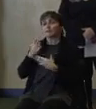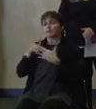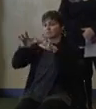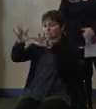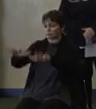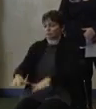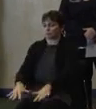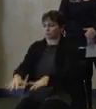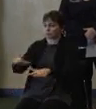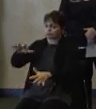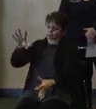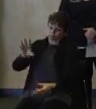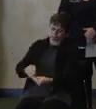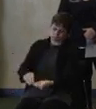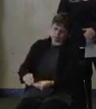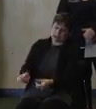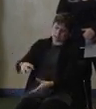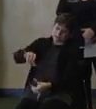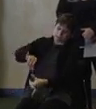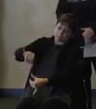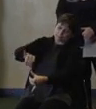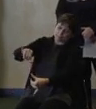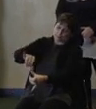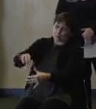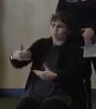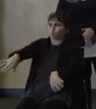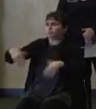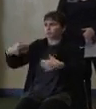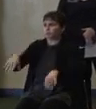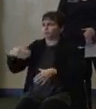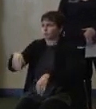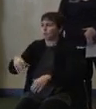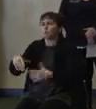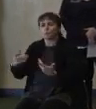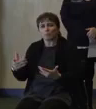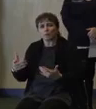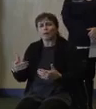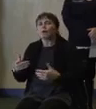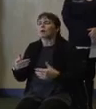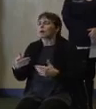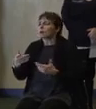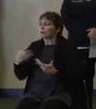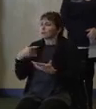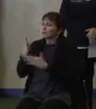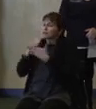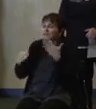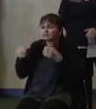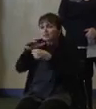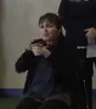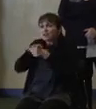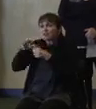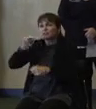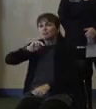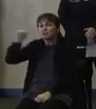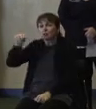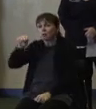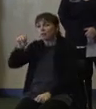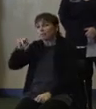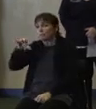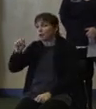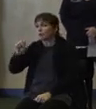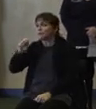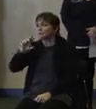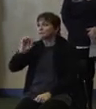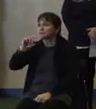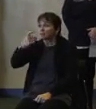are incredibly impressive, with more than 30 inches reported in parts of Morris and Sussex counties and